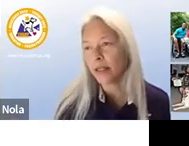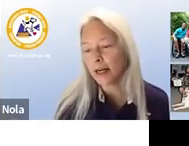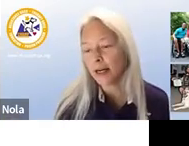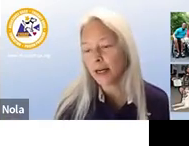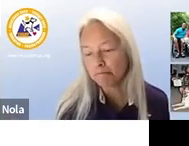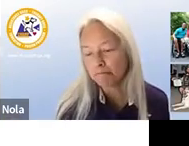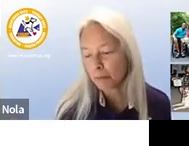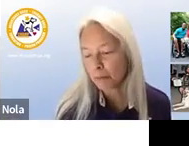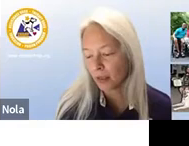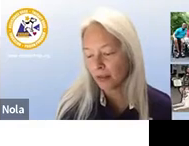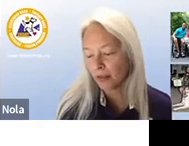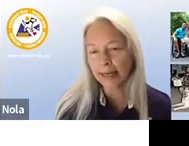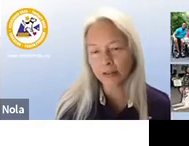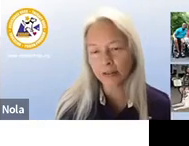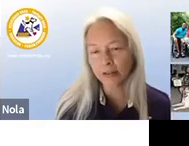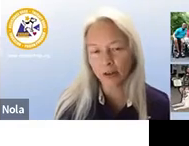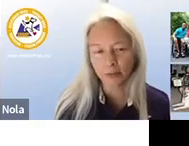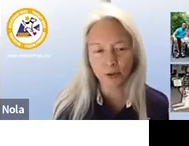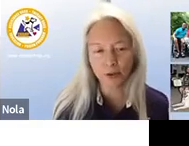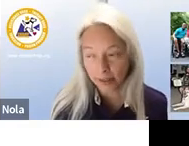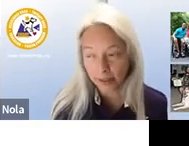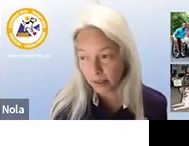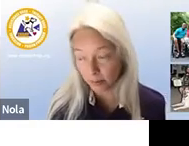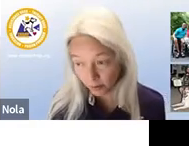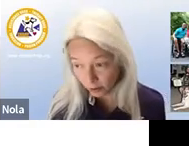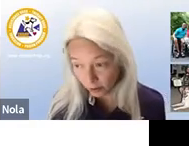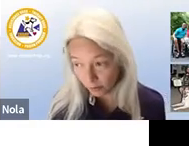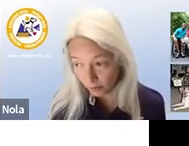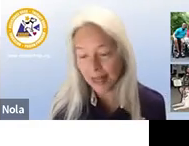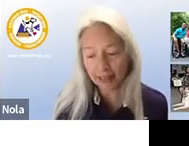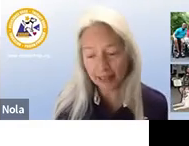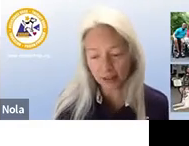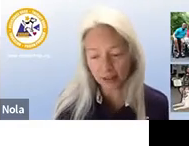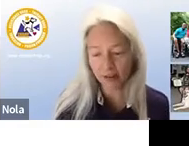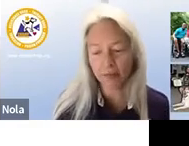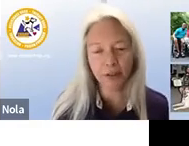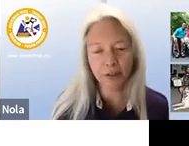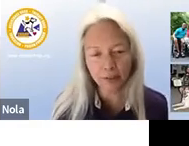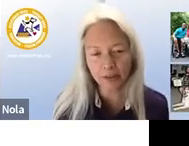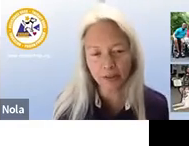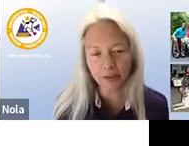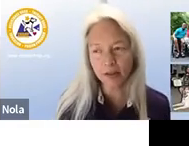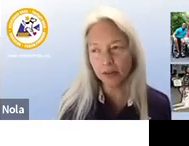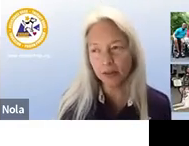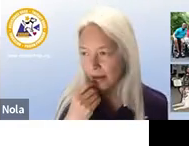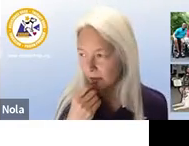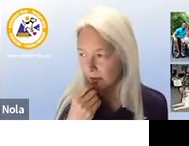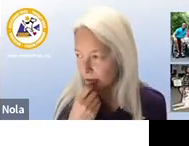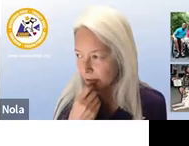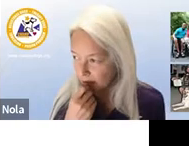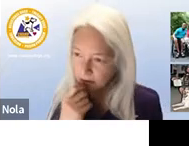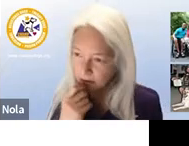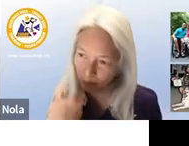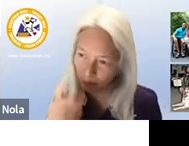be um a task their dog's been trained to perform i'd actually have to think pretty hard about some of them is that